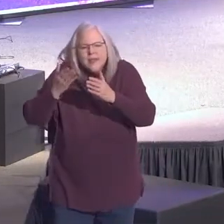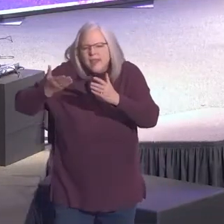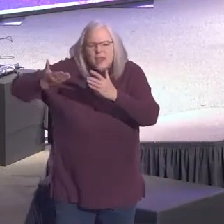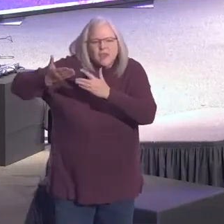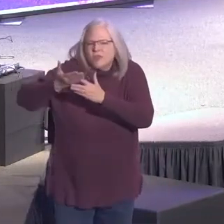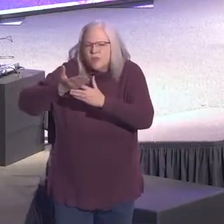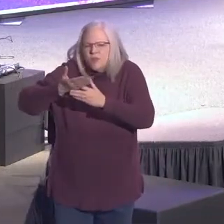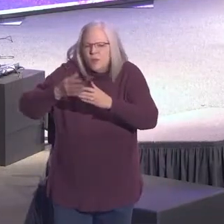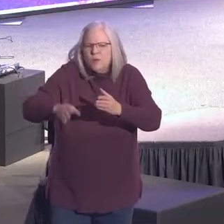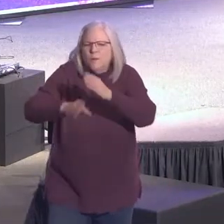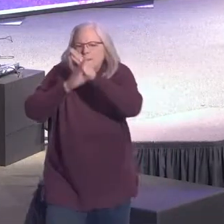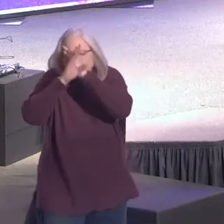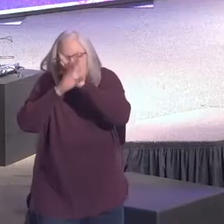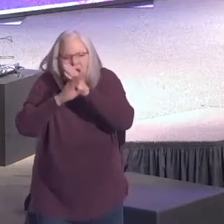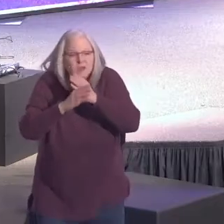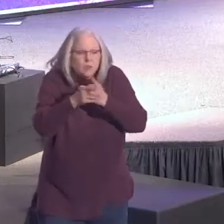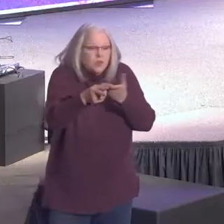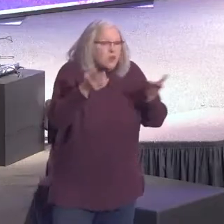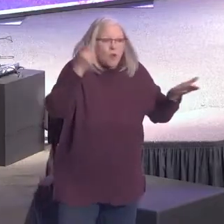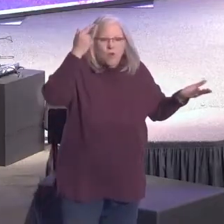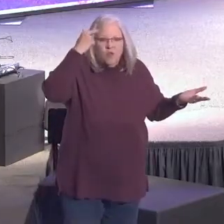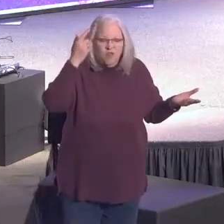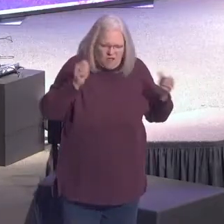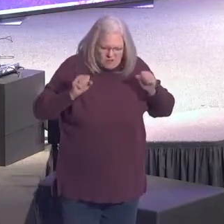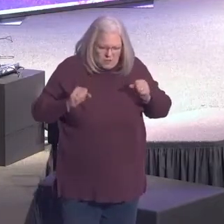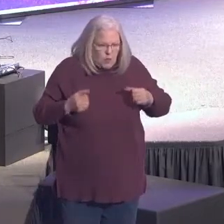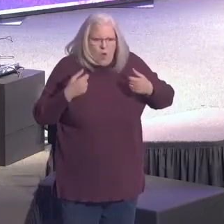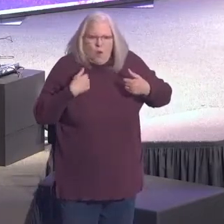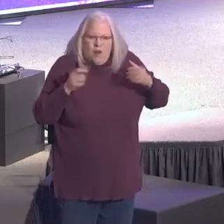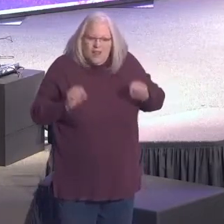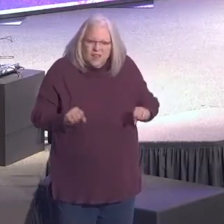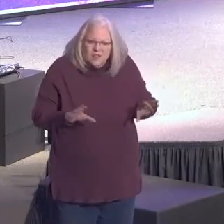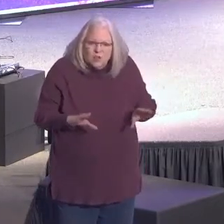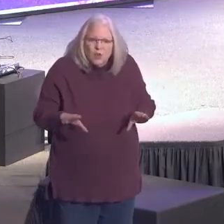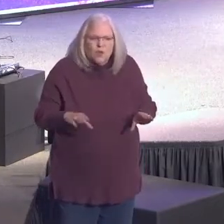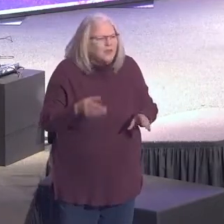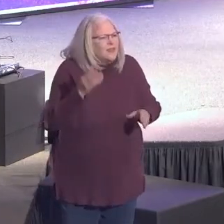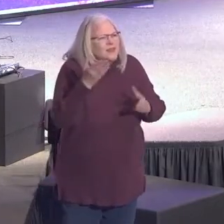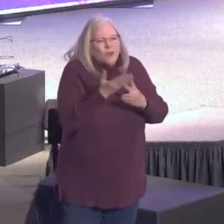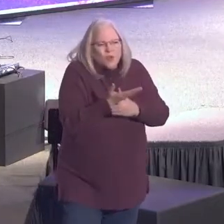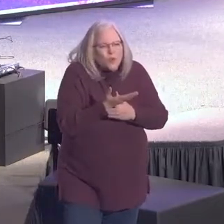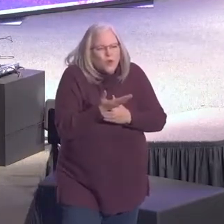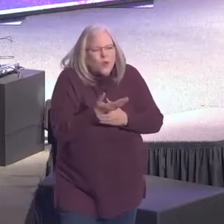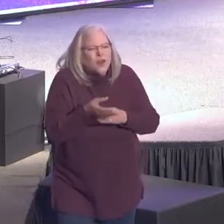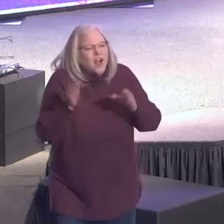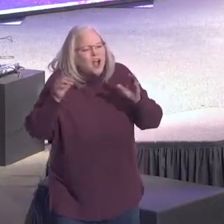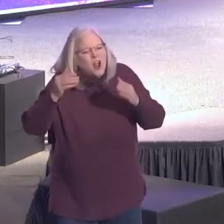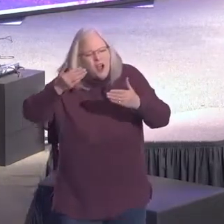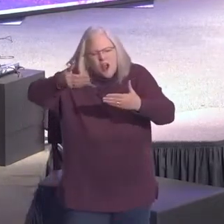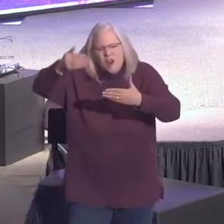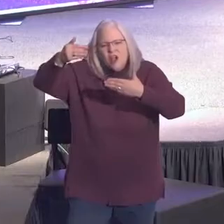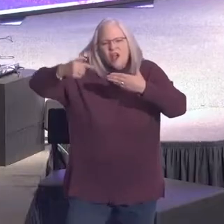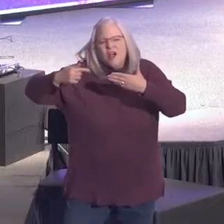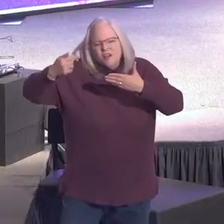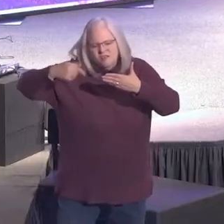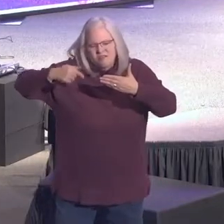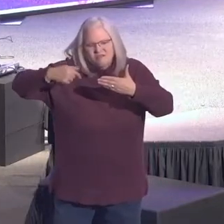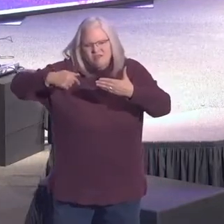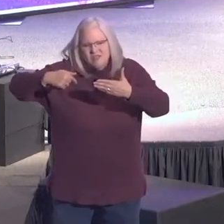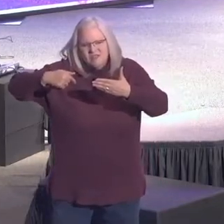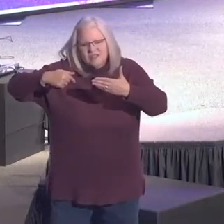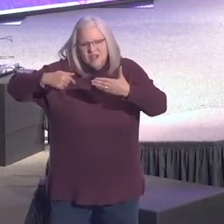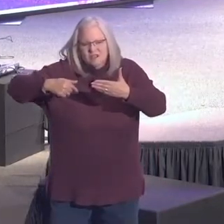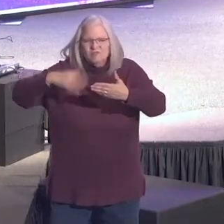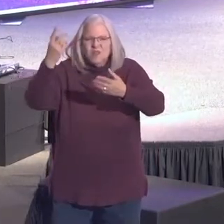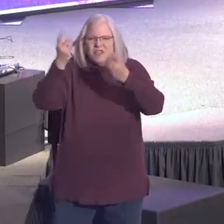that barrier with your own ingenuity, your own ability, or anything. You just cannot get through it. And on this side of that barrier, there is